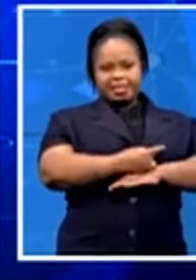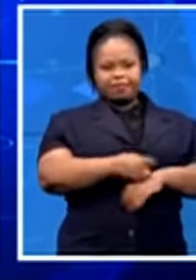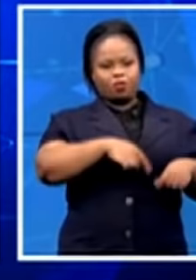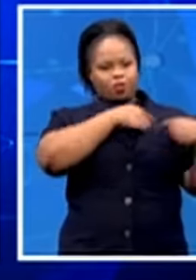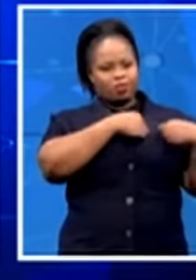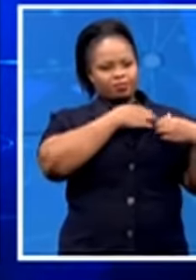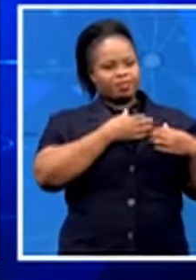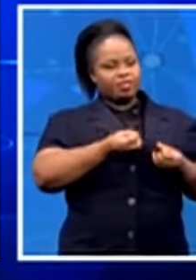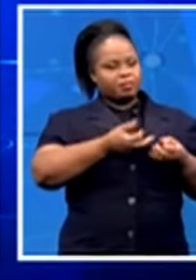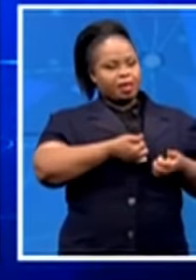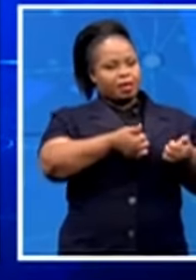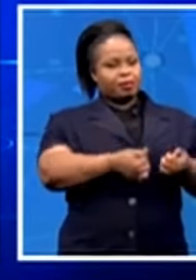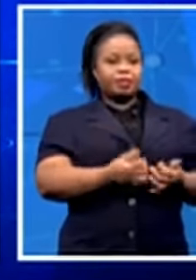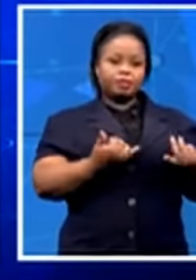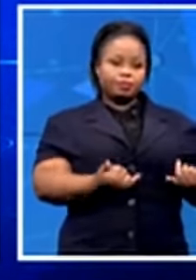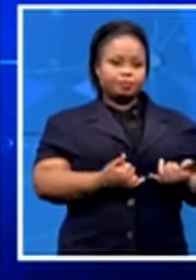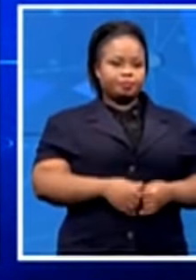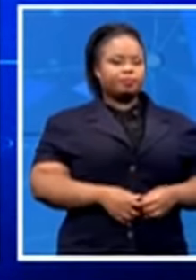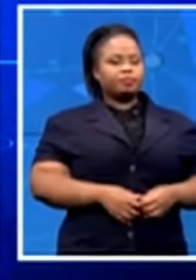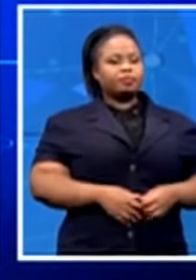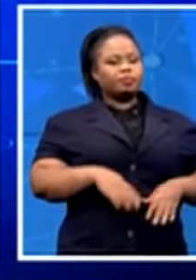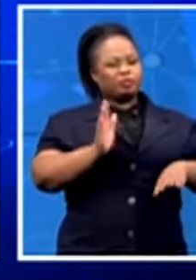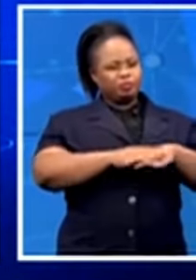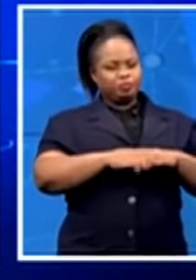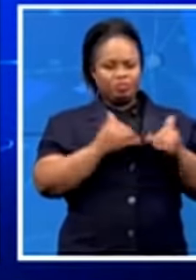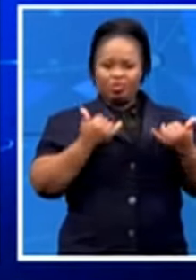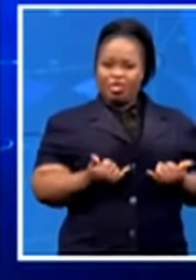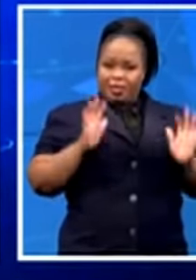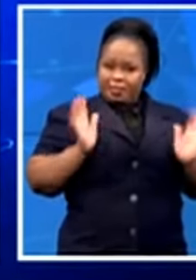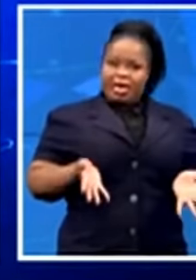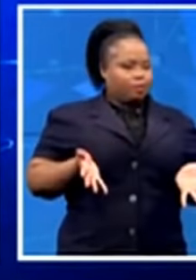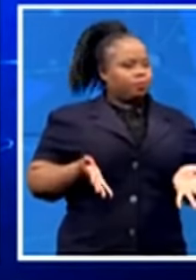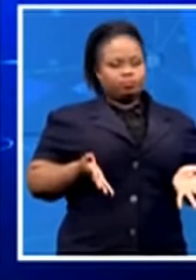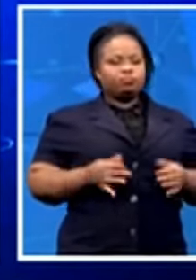needs to go beyond today in order to get to a better place. Tell us more.